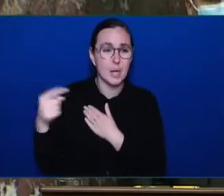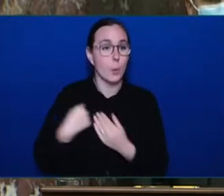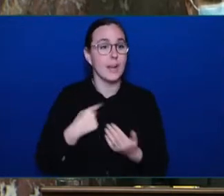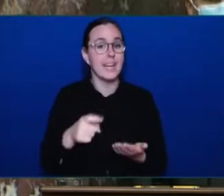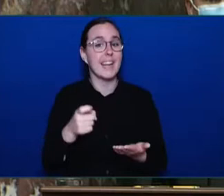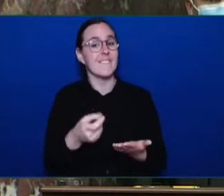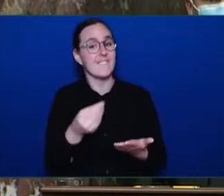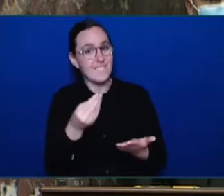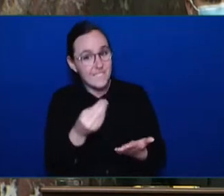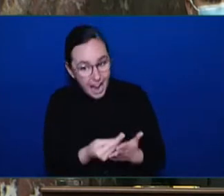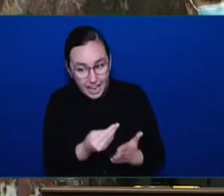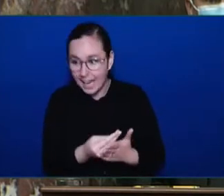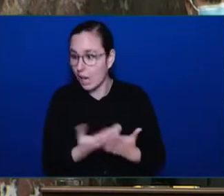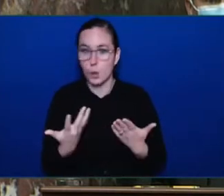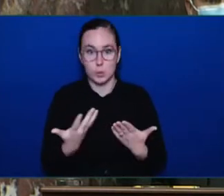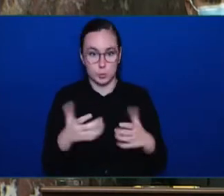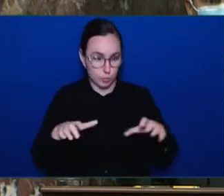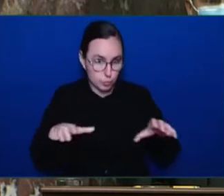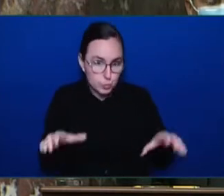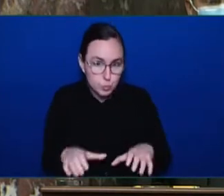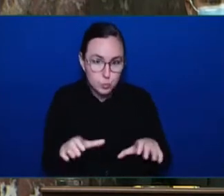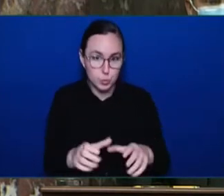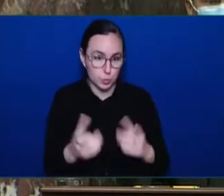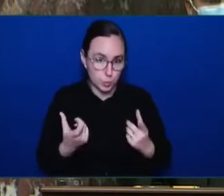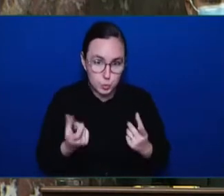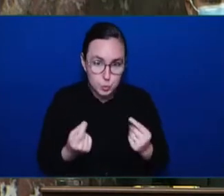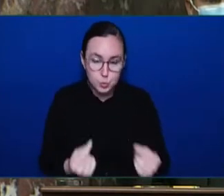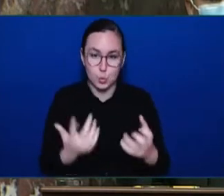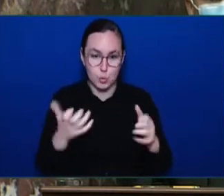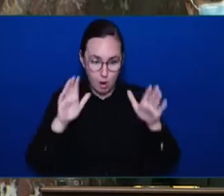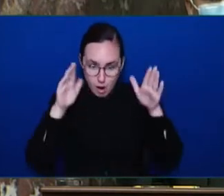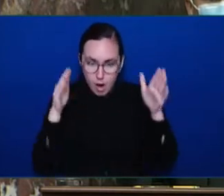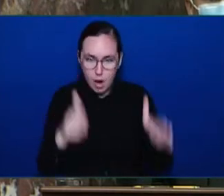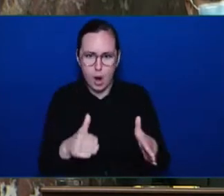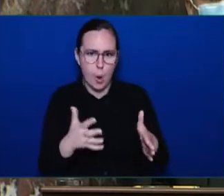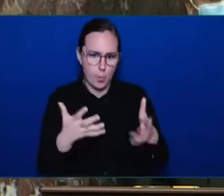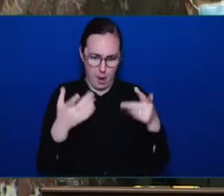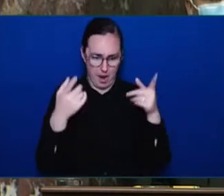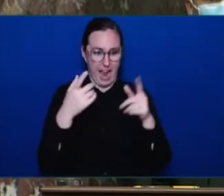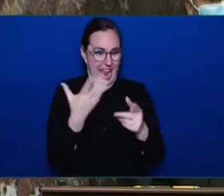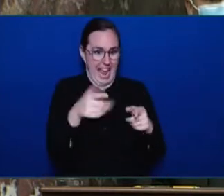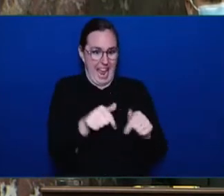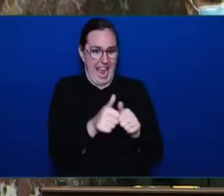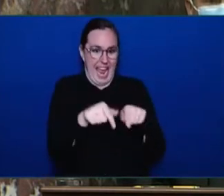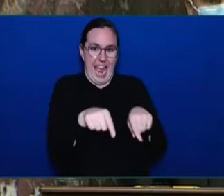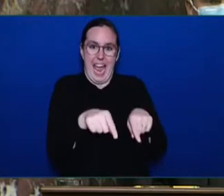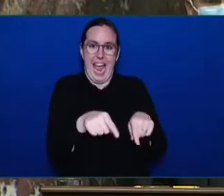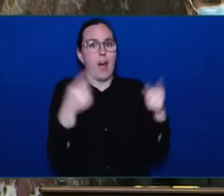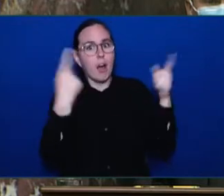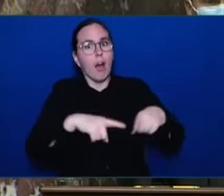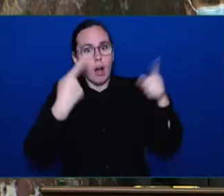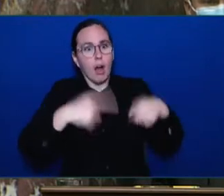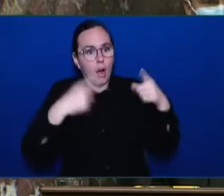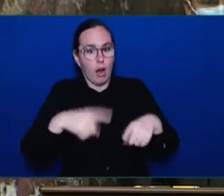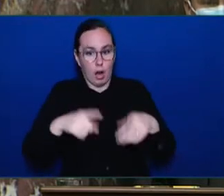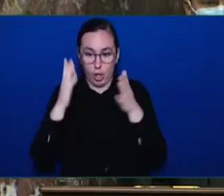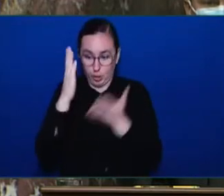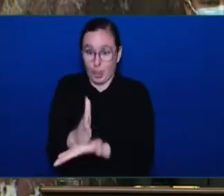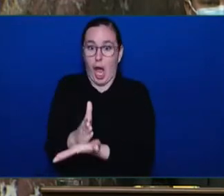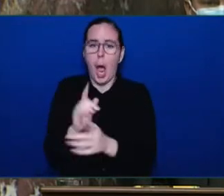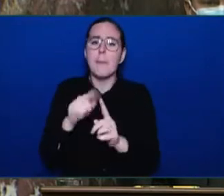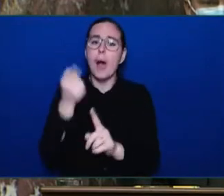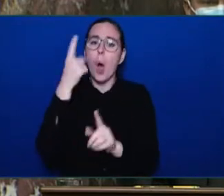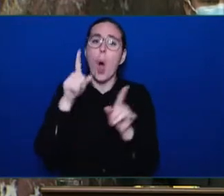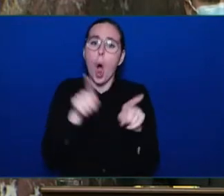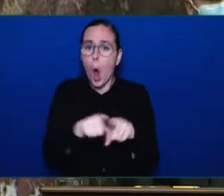just with the crimes which are horrific but with the causes of those crimes. We want to be tough on both crime and on the causes of